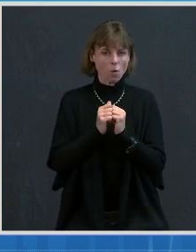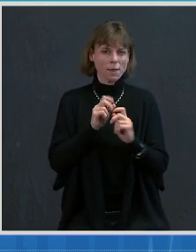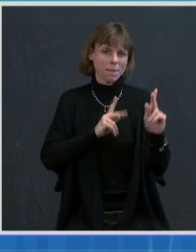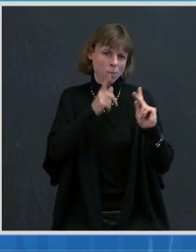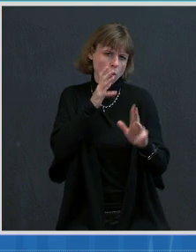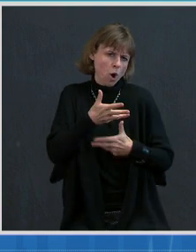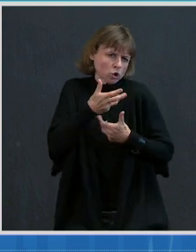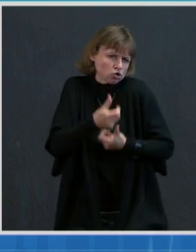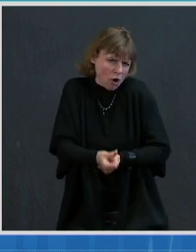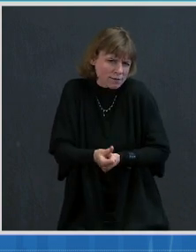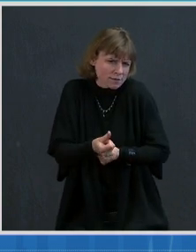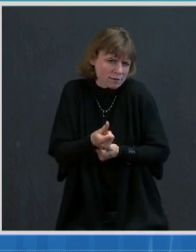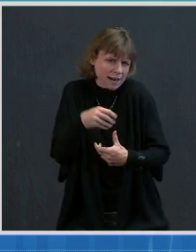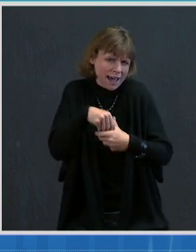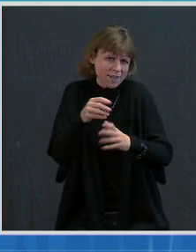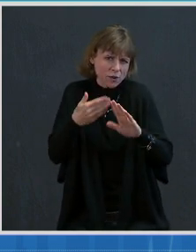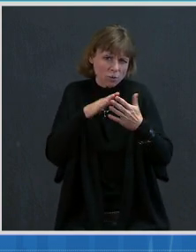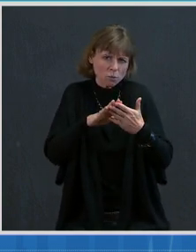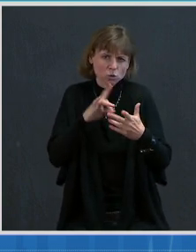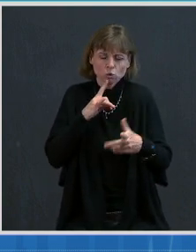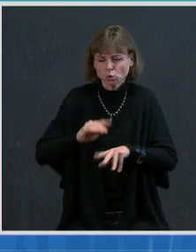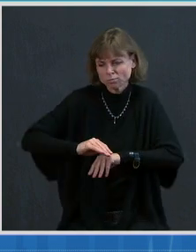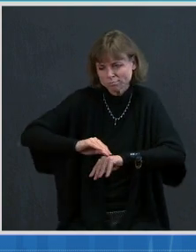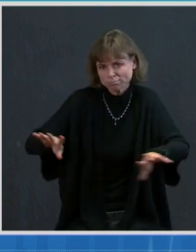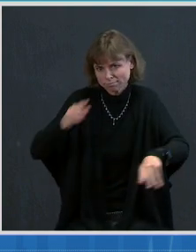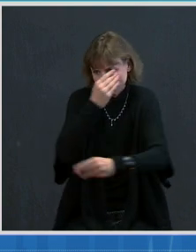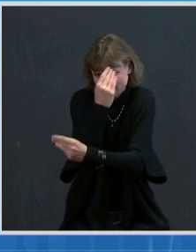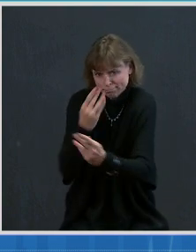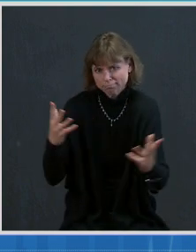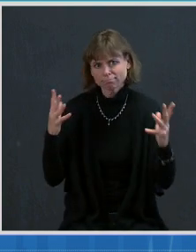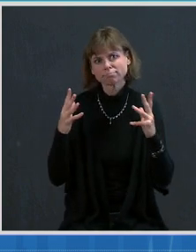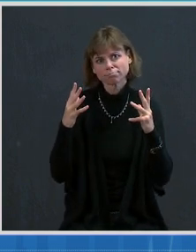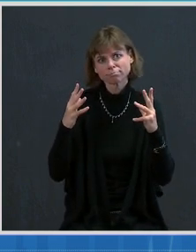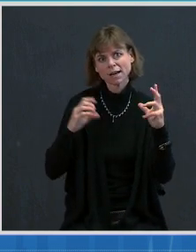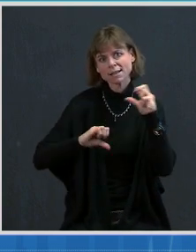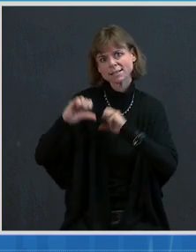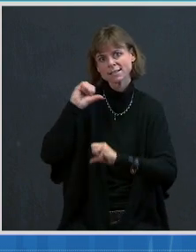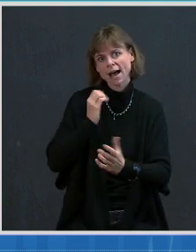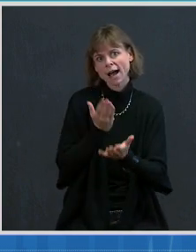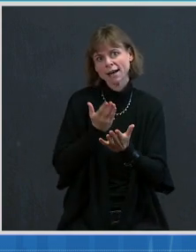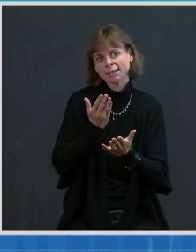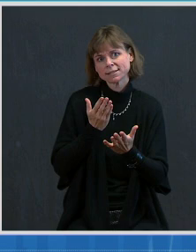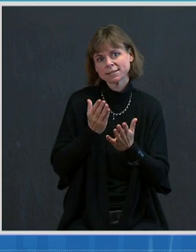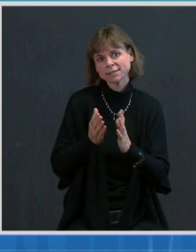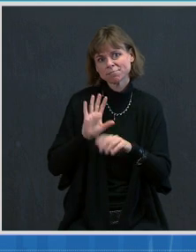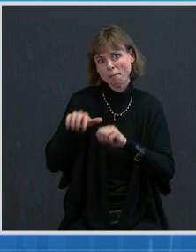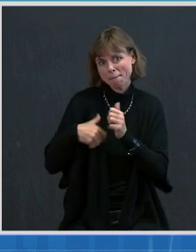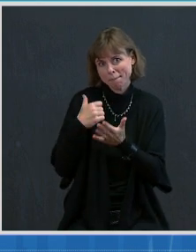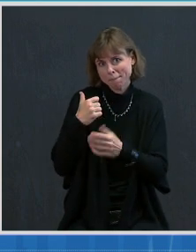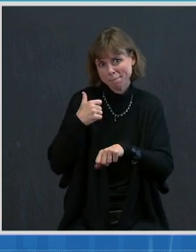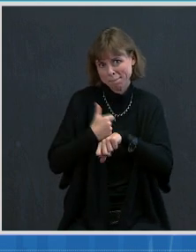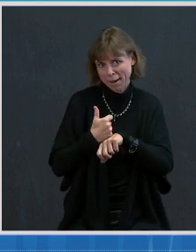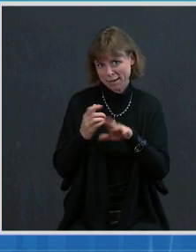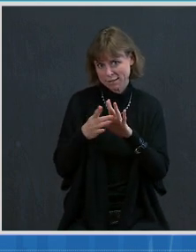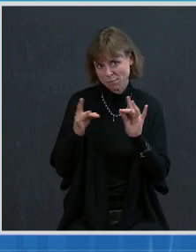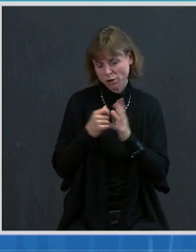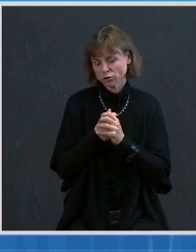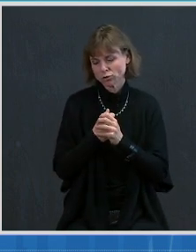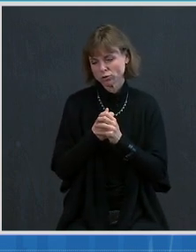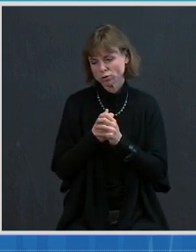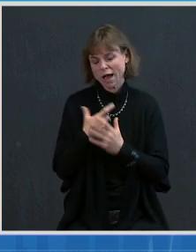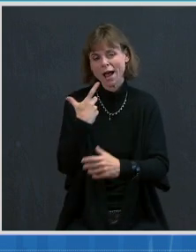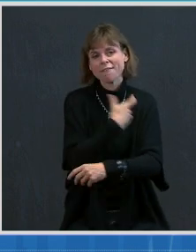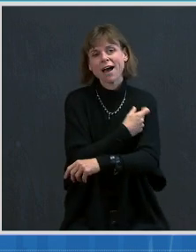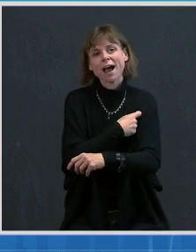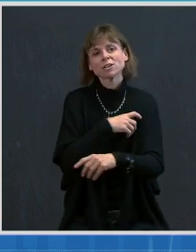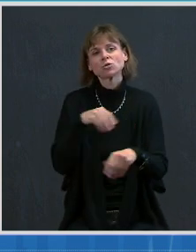spread science-based messages on the importance of getting fully vaccinated, partnering with jurisdictions and vaccination providers to schedule